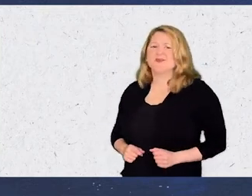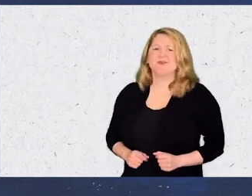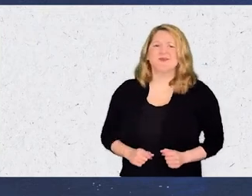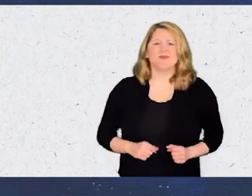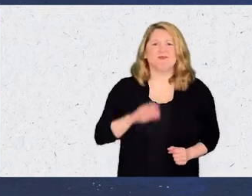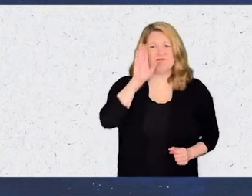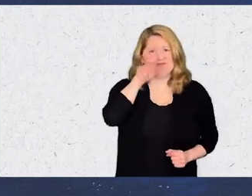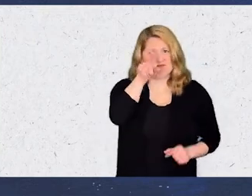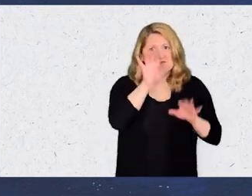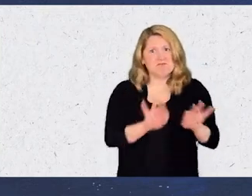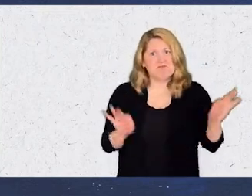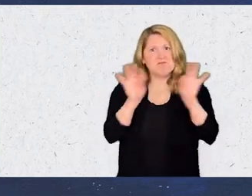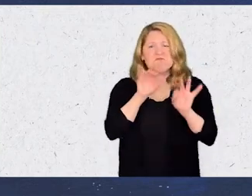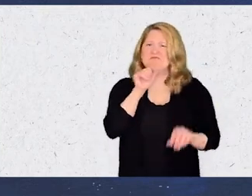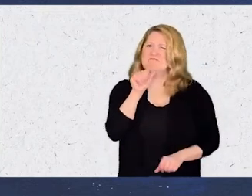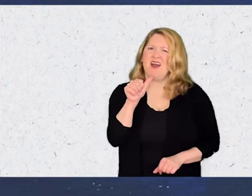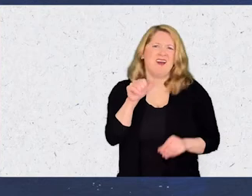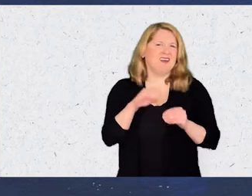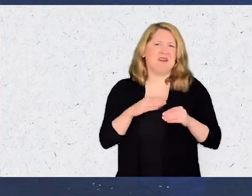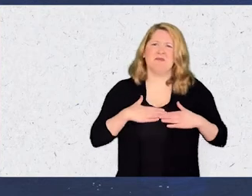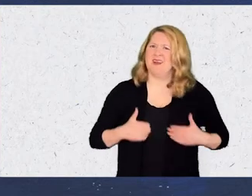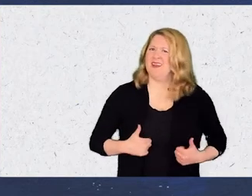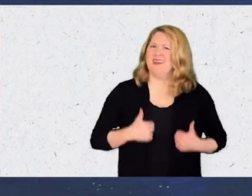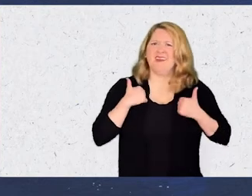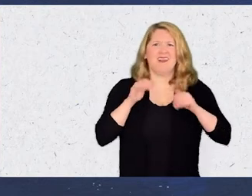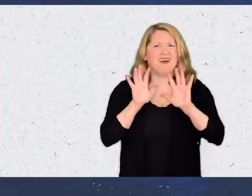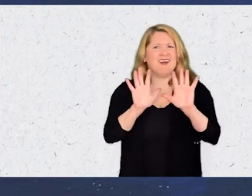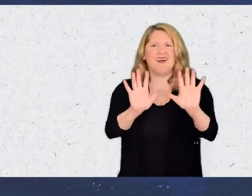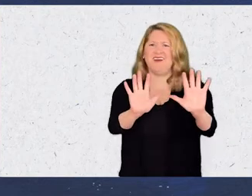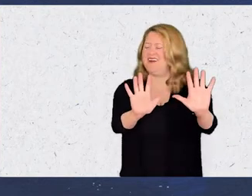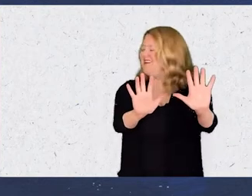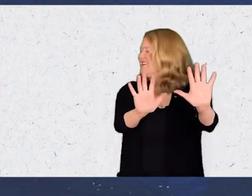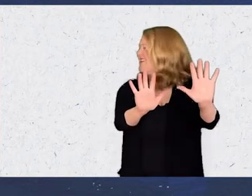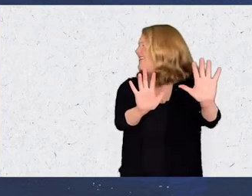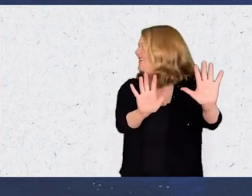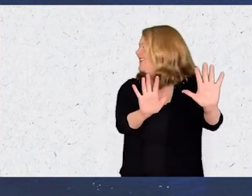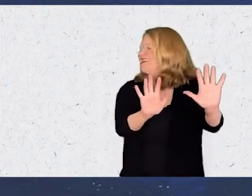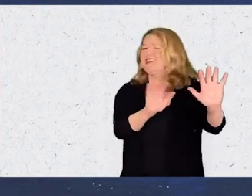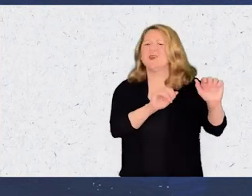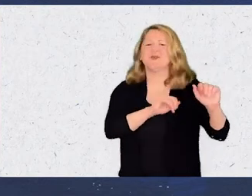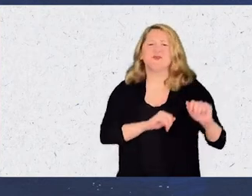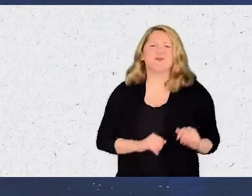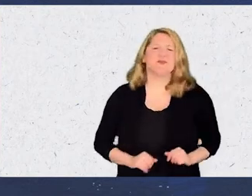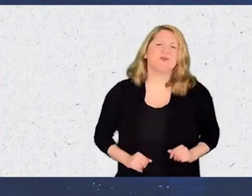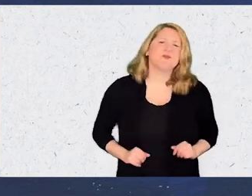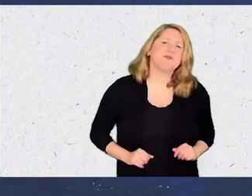Thought you were consequential to my life